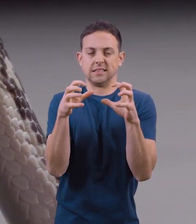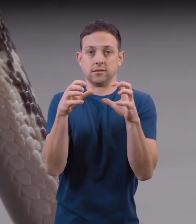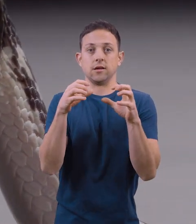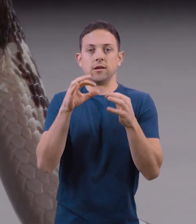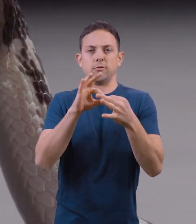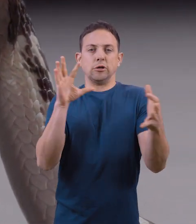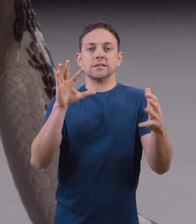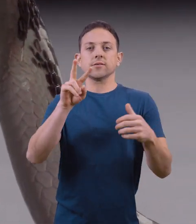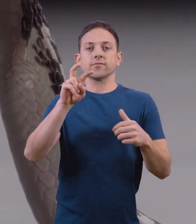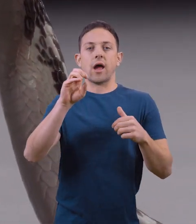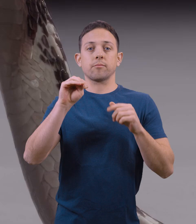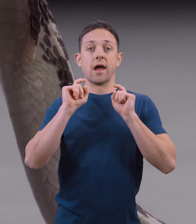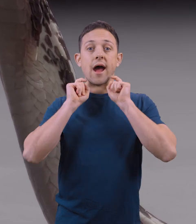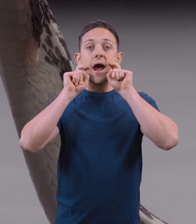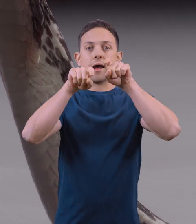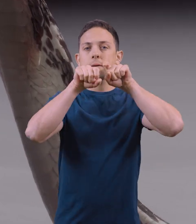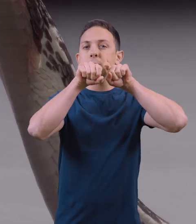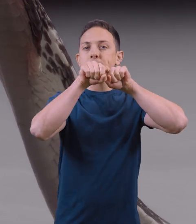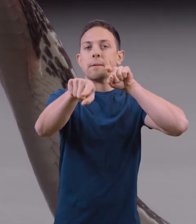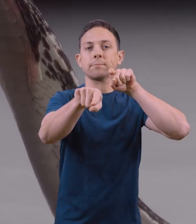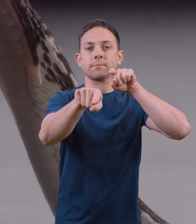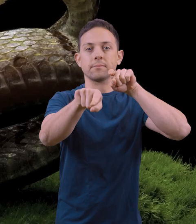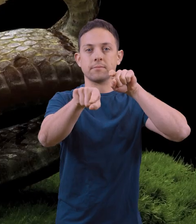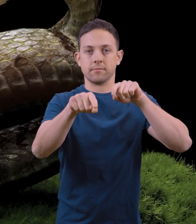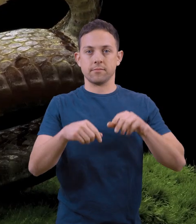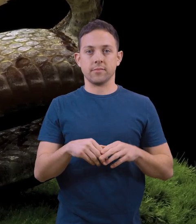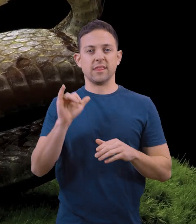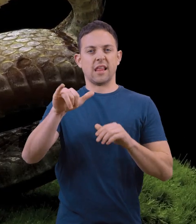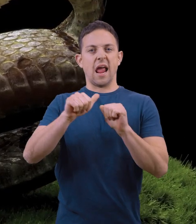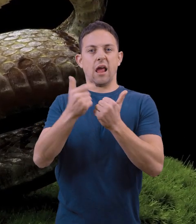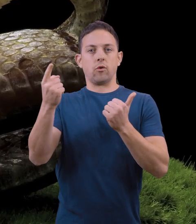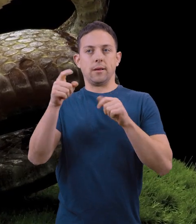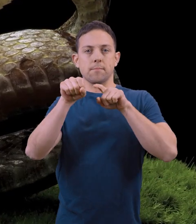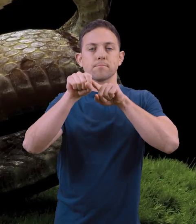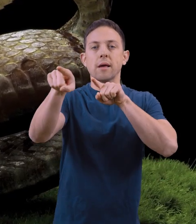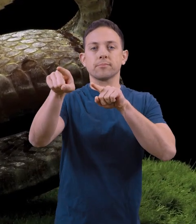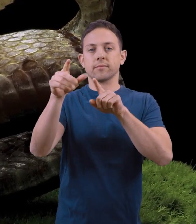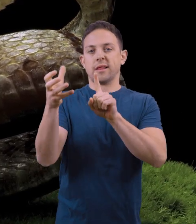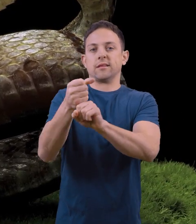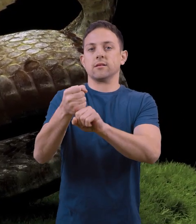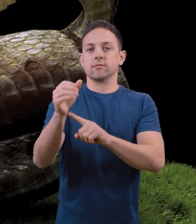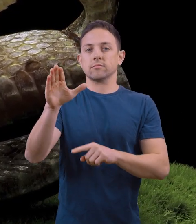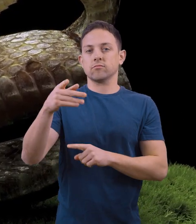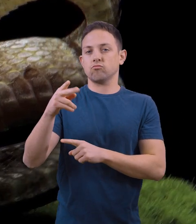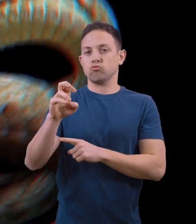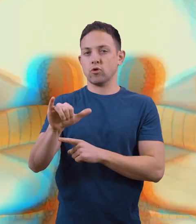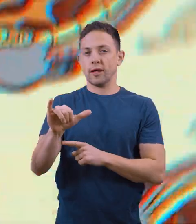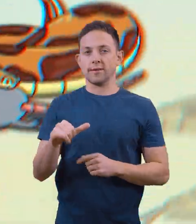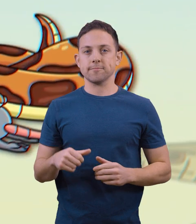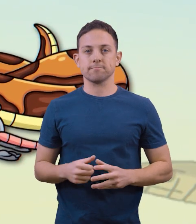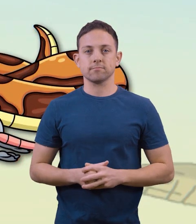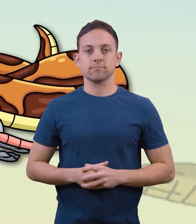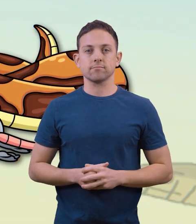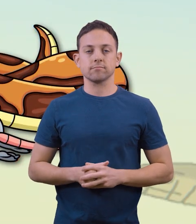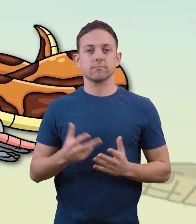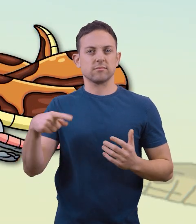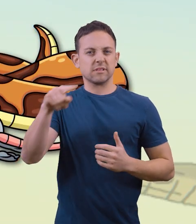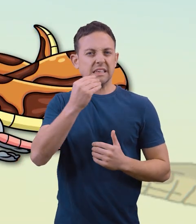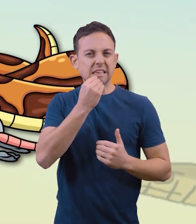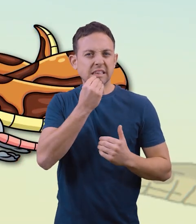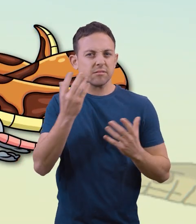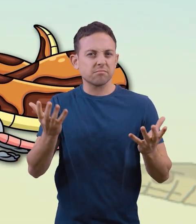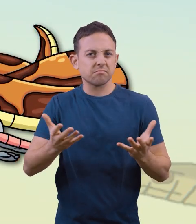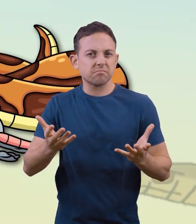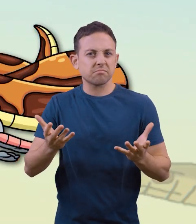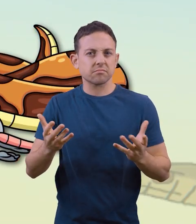and release the venom through the ducts in their fangs. This is how they inject venom into their prey. What do